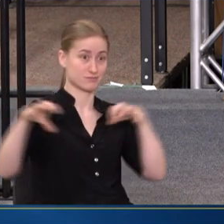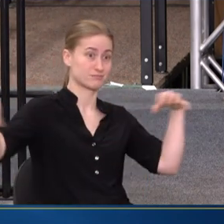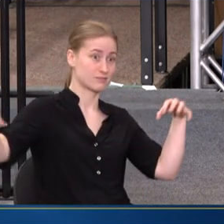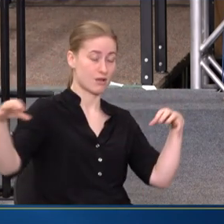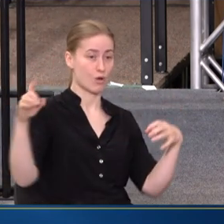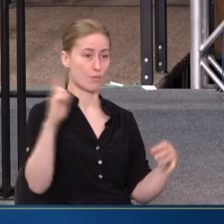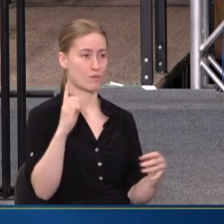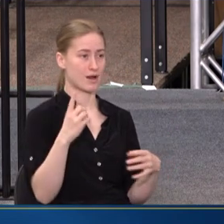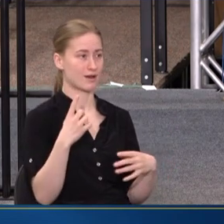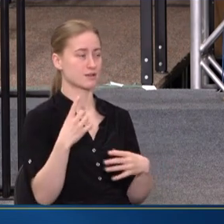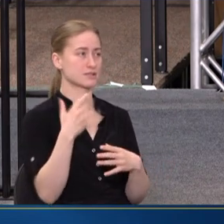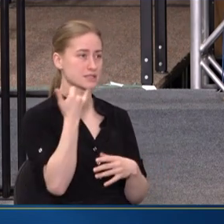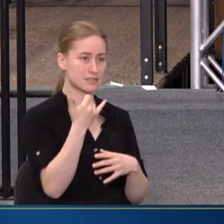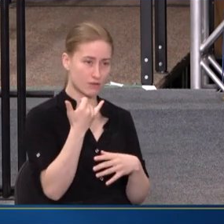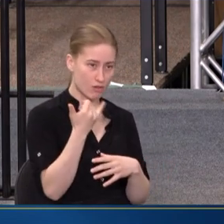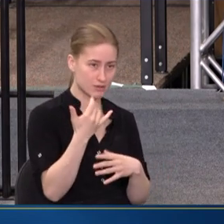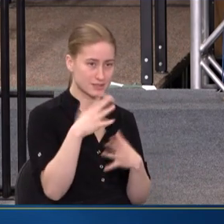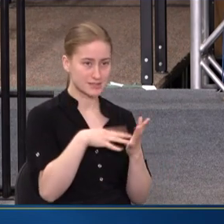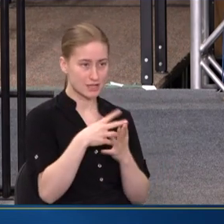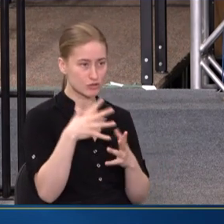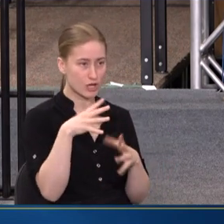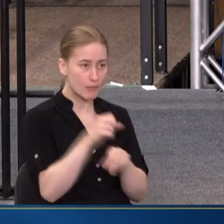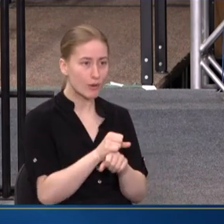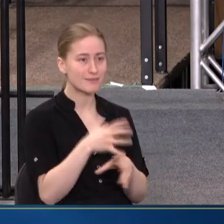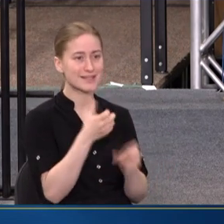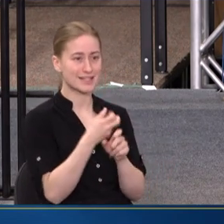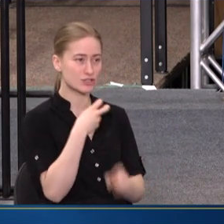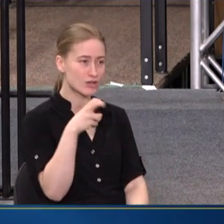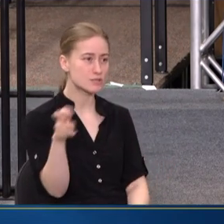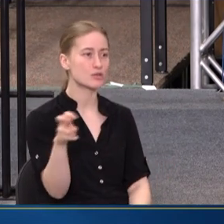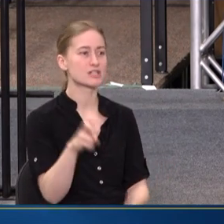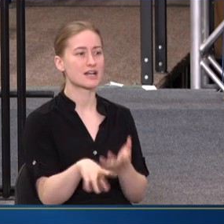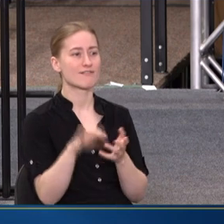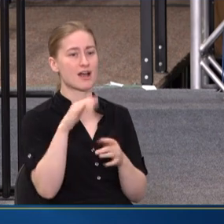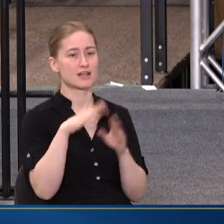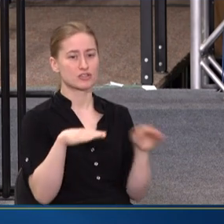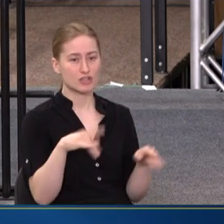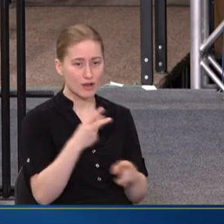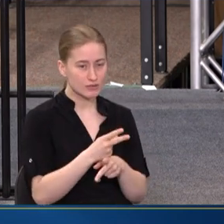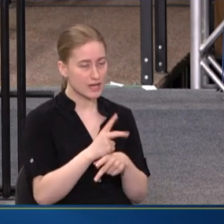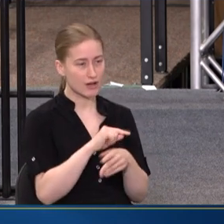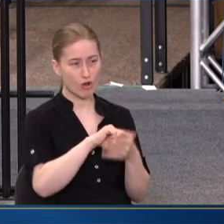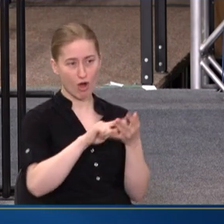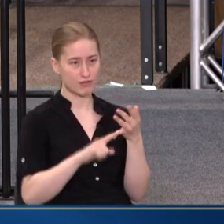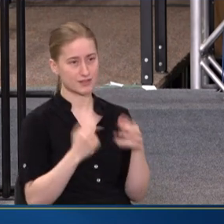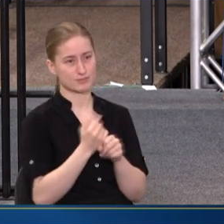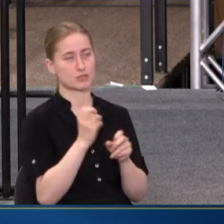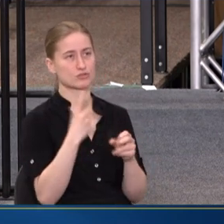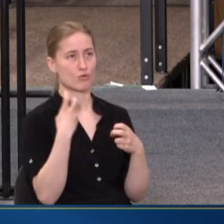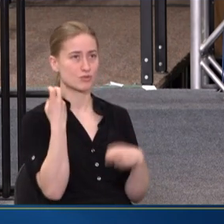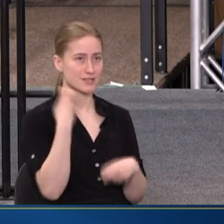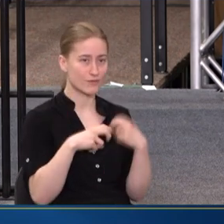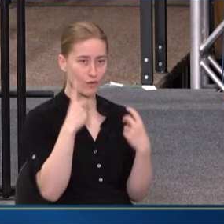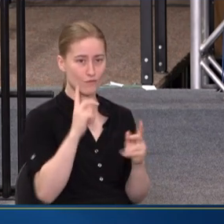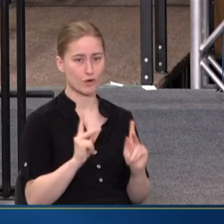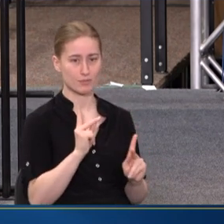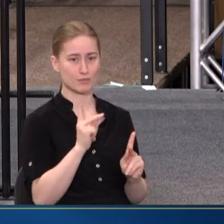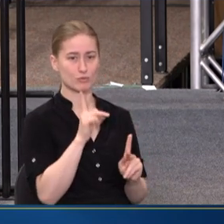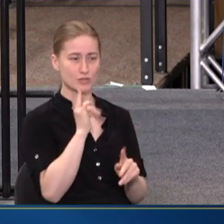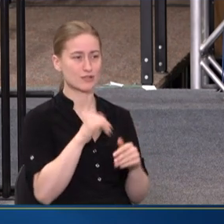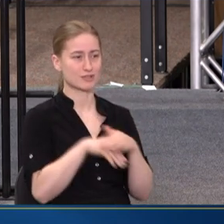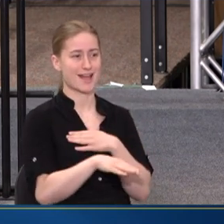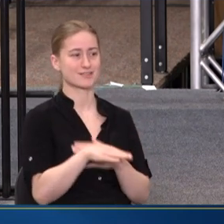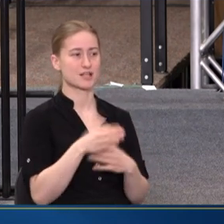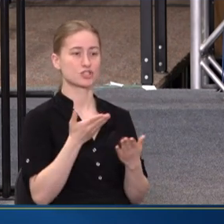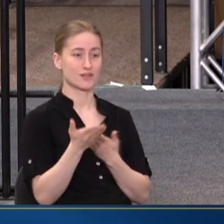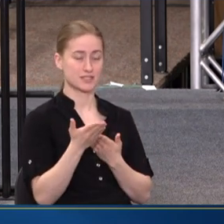WHERE MAKING AN APPOINTMENT AND GETTING TRANSPORTATION AND FINDING CHILD CARE AND ALL THE THINGS THAT MAKE IT SO HARD FOR PEOPLE TO ACCESS